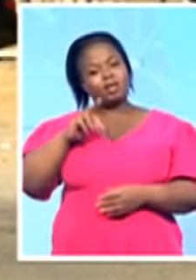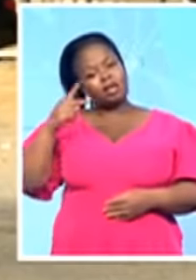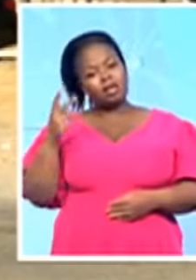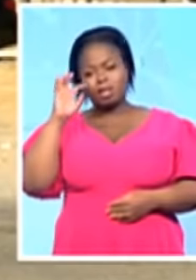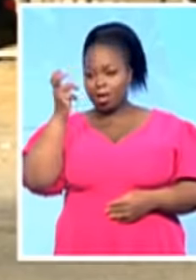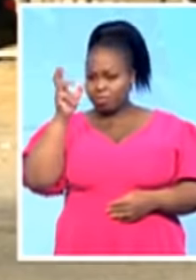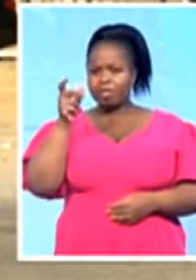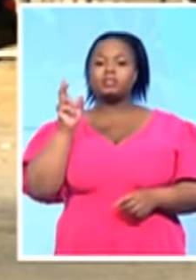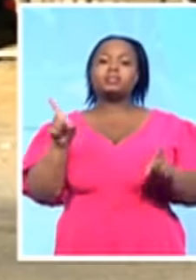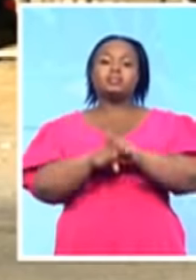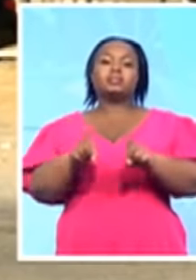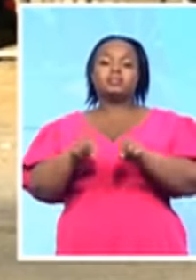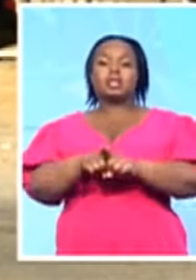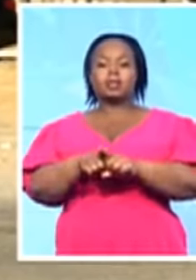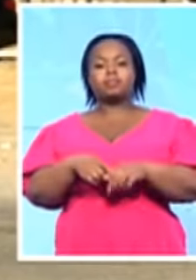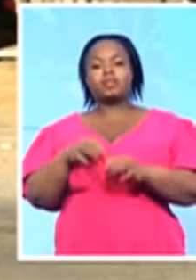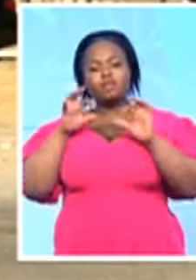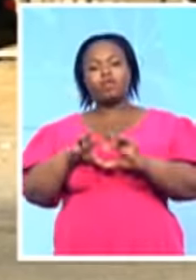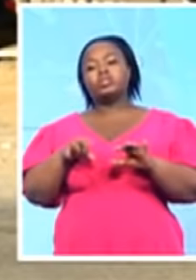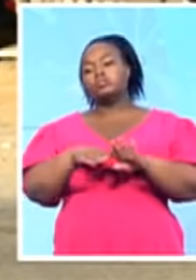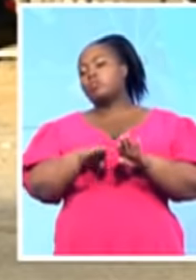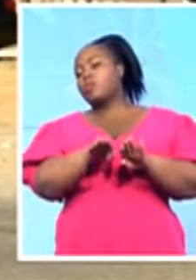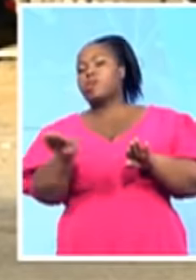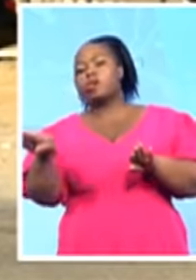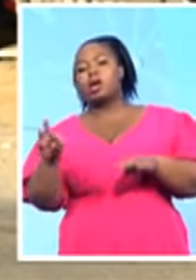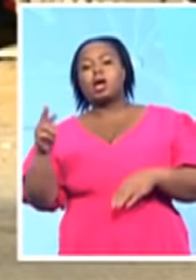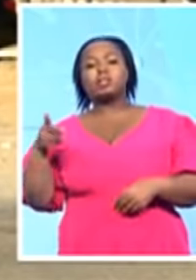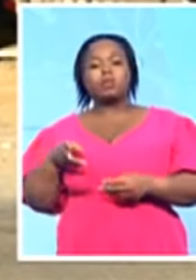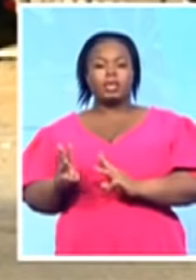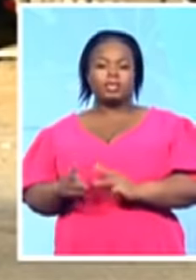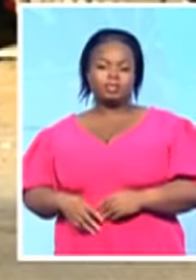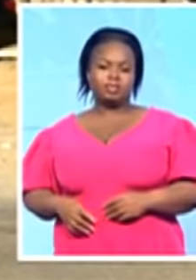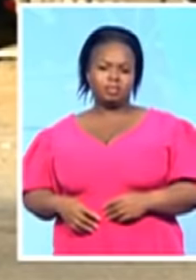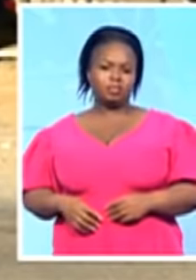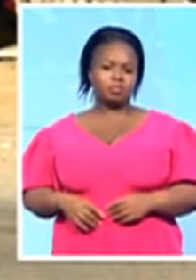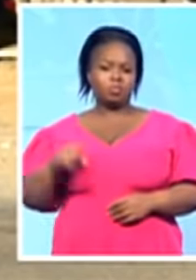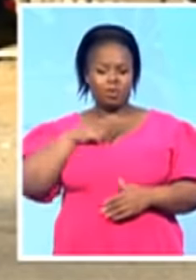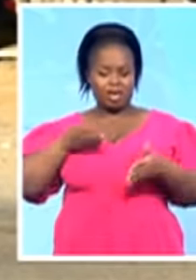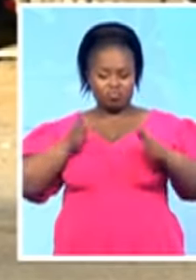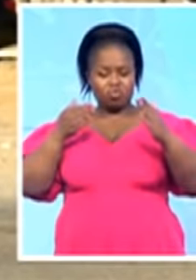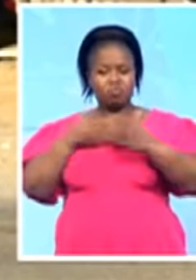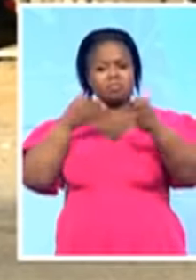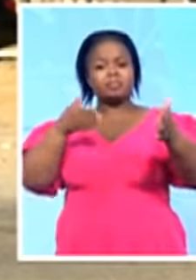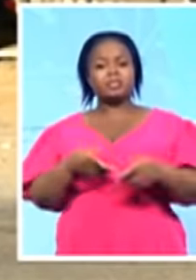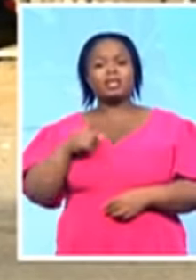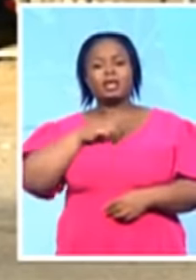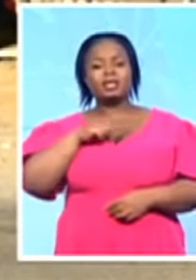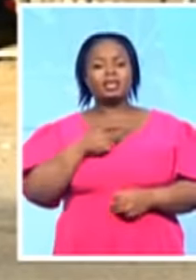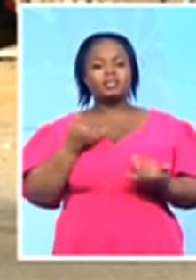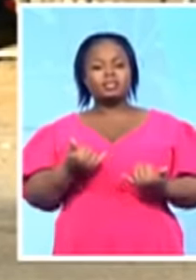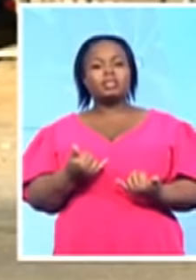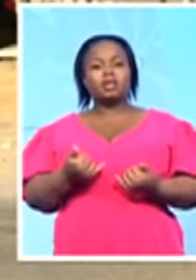to turn away. We also saw what was a hearse, a funeral hearse,